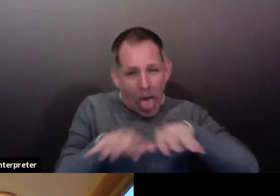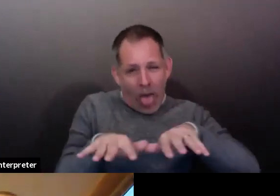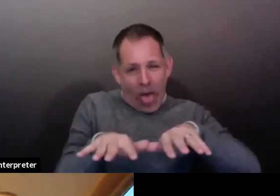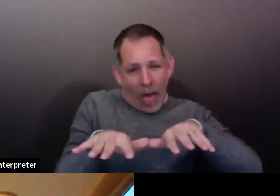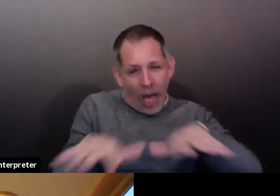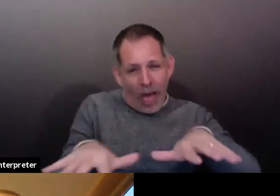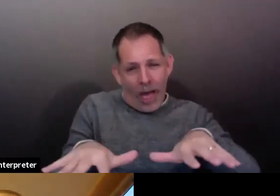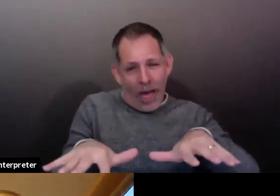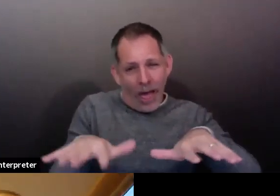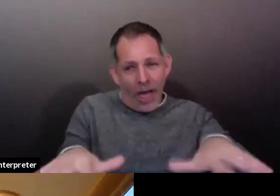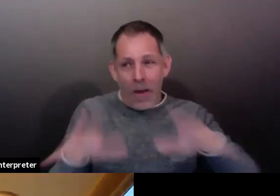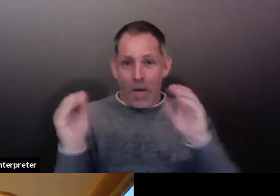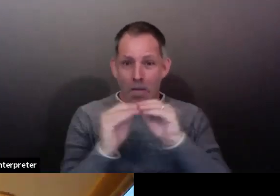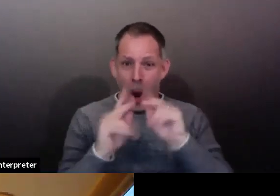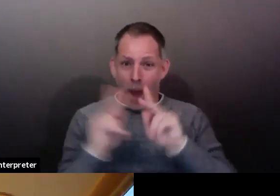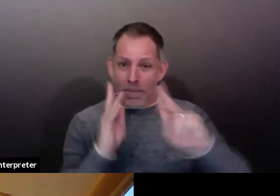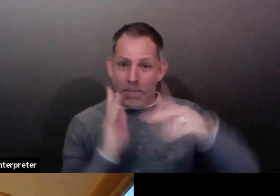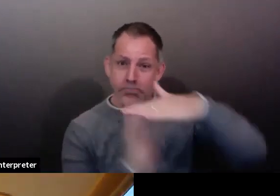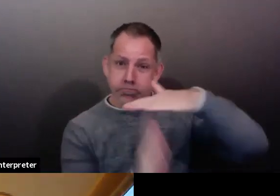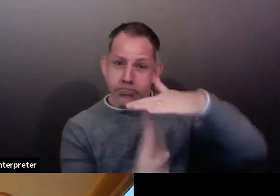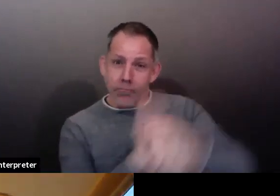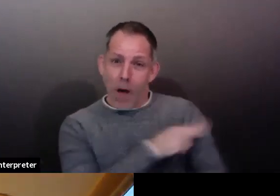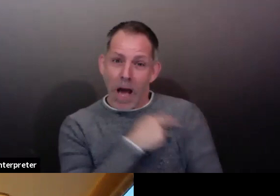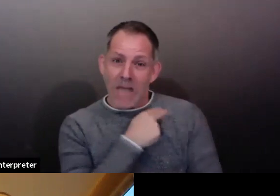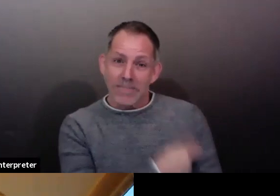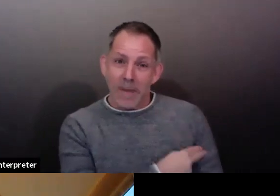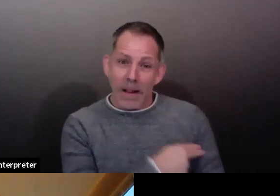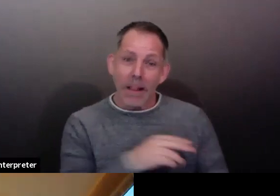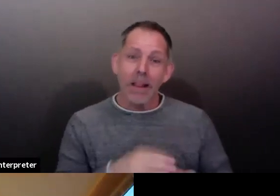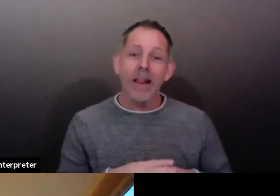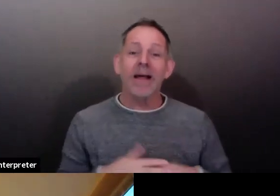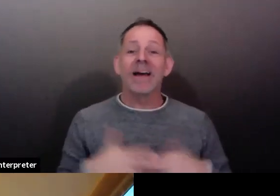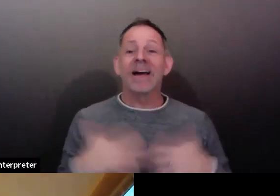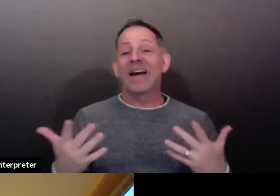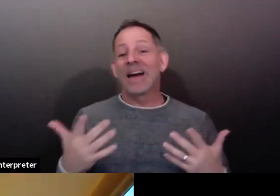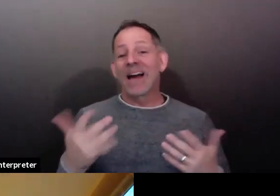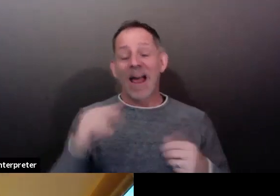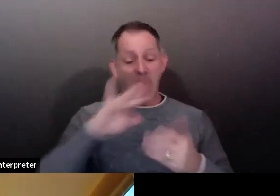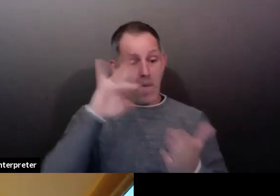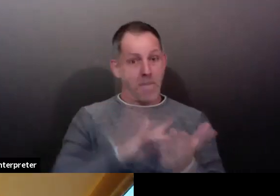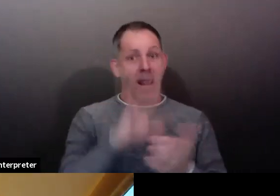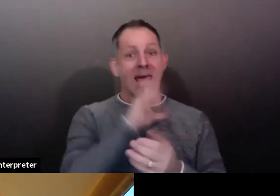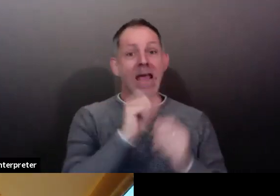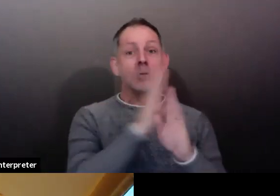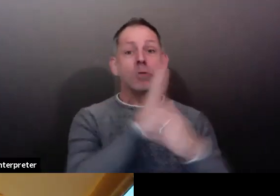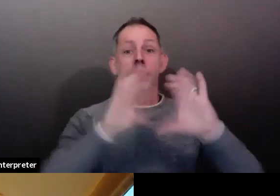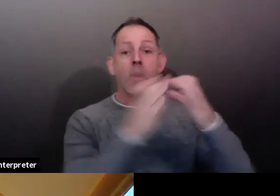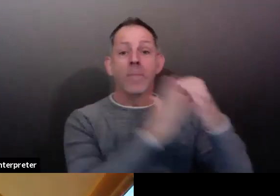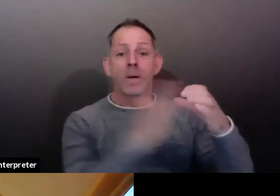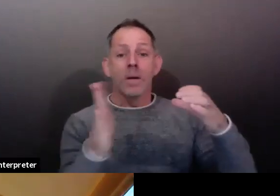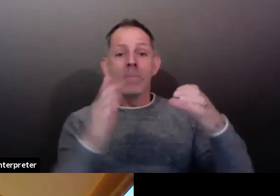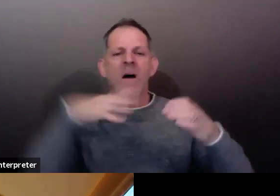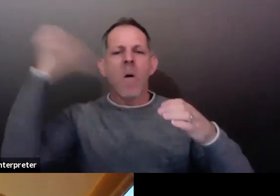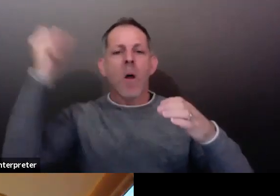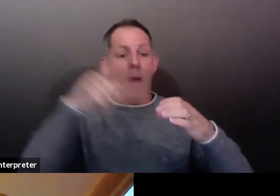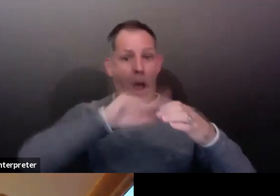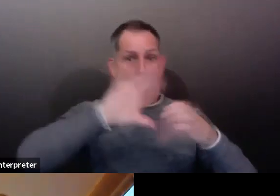among the older population, if it starts to amplify there, then we are going to have a hospitalization problem. And